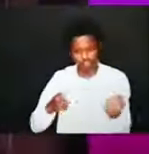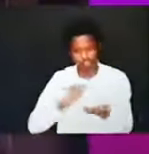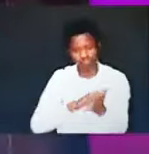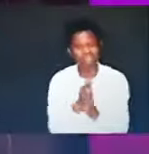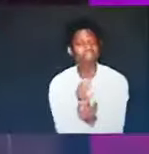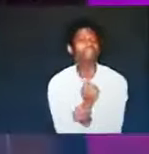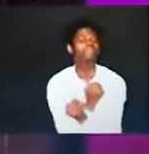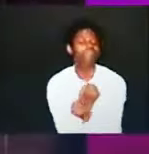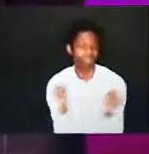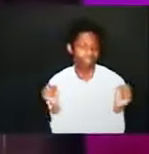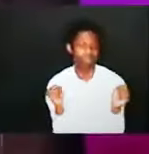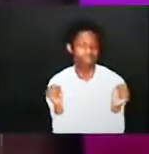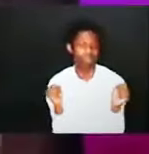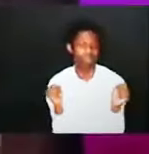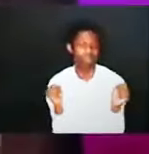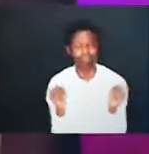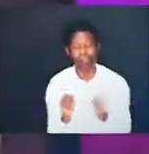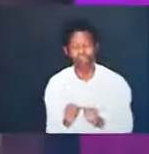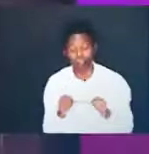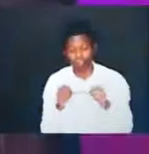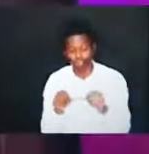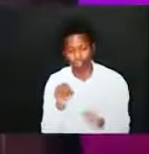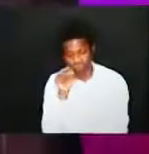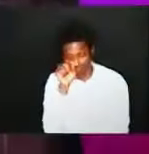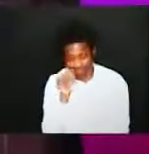now verse 8 are